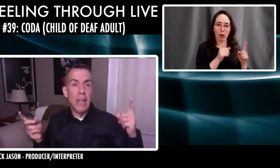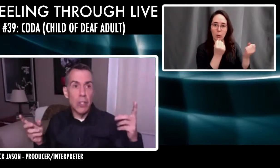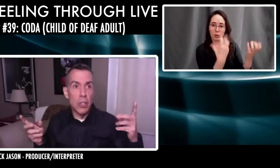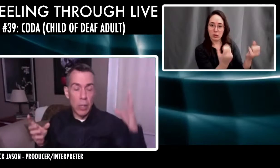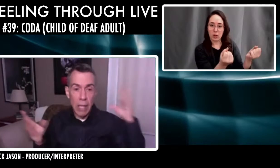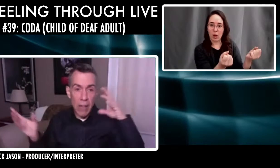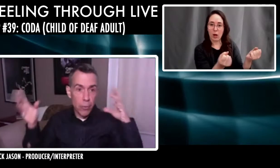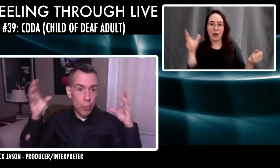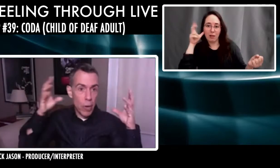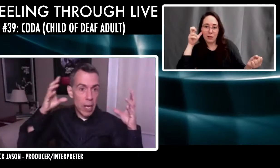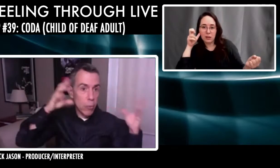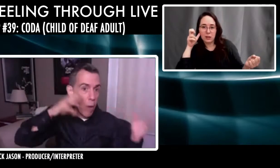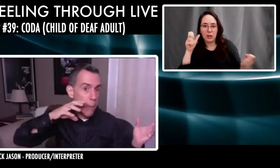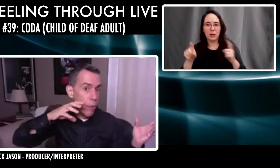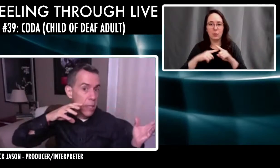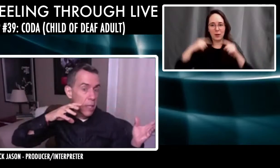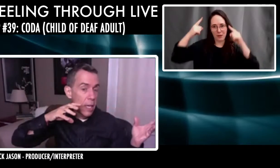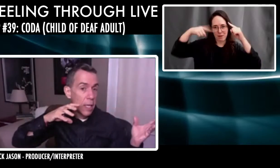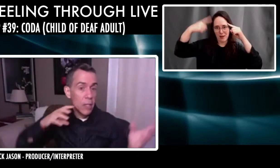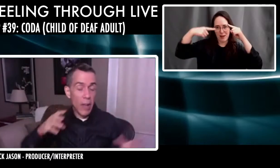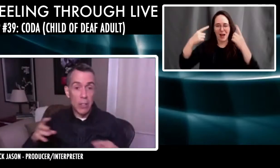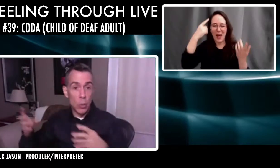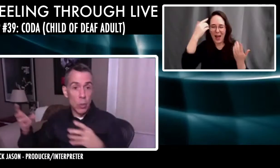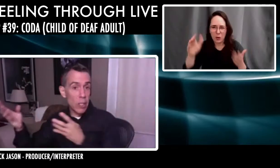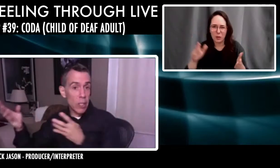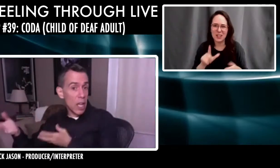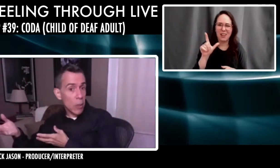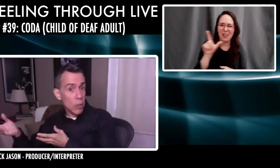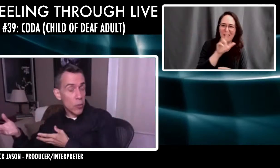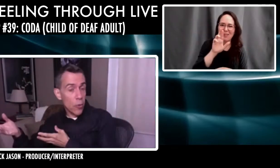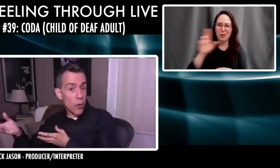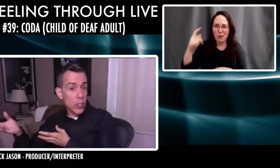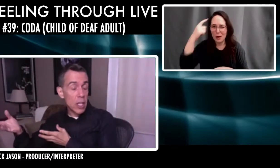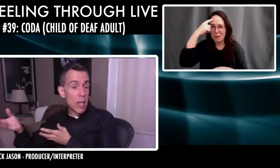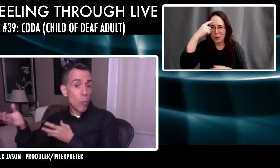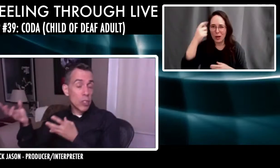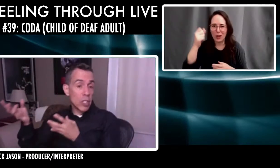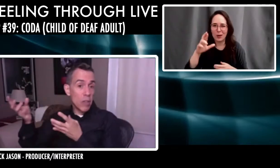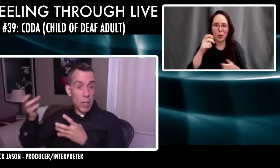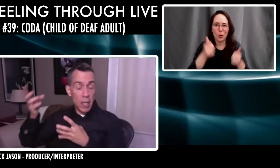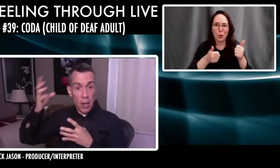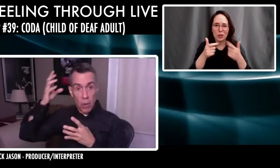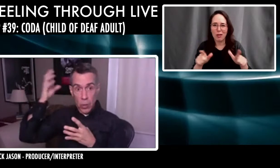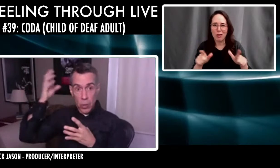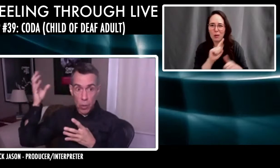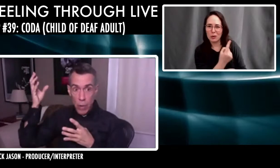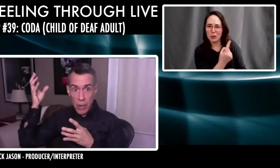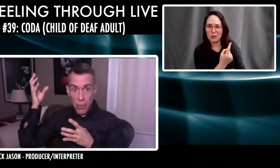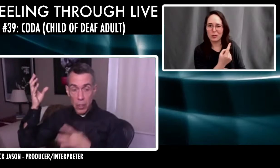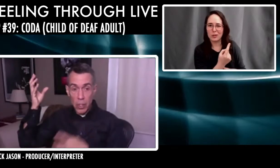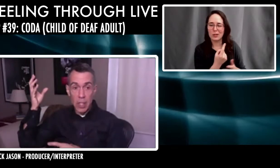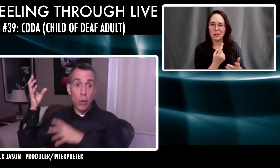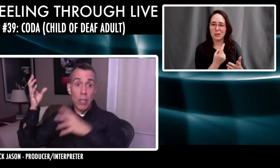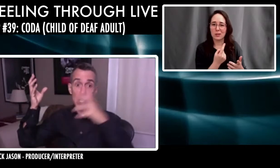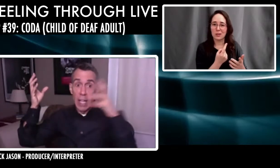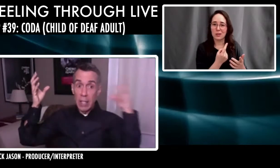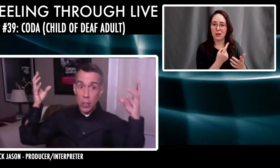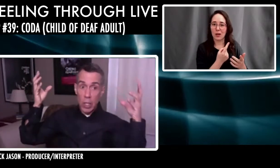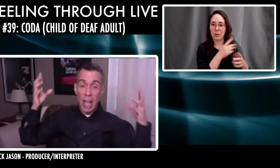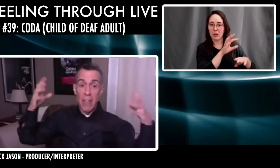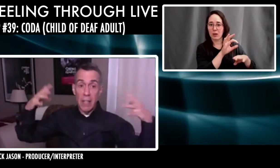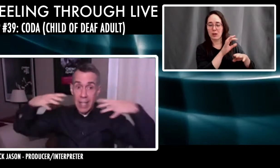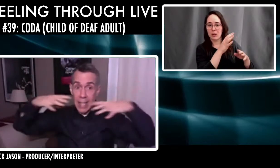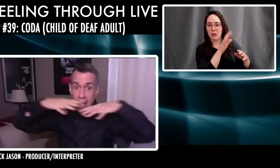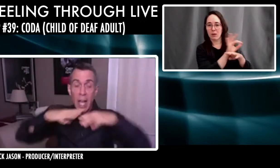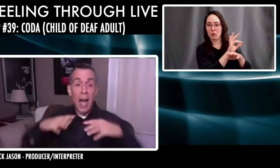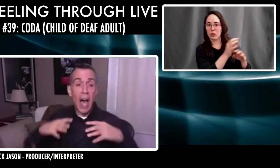if it has to do with left brain, right brain things, it has to do with learning sign language first, which gives me a certain brain function, then learning to English